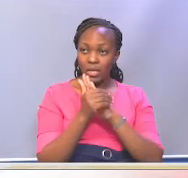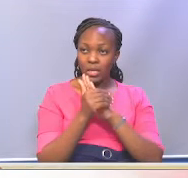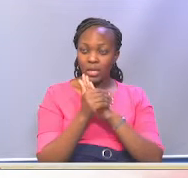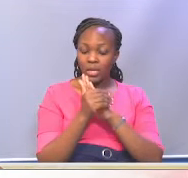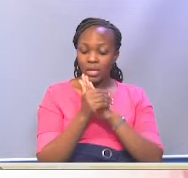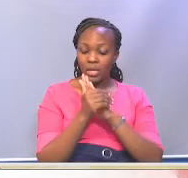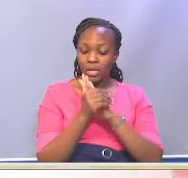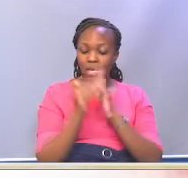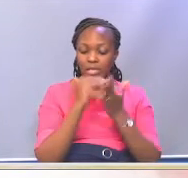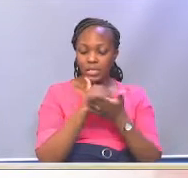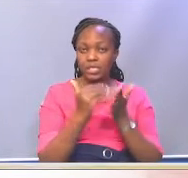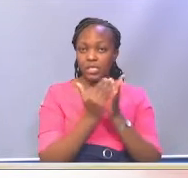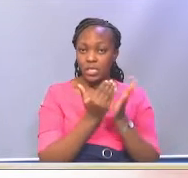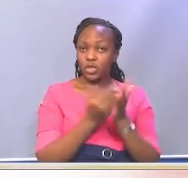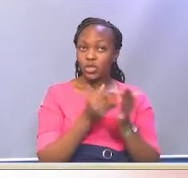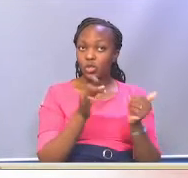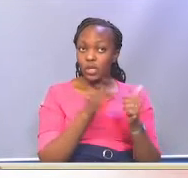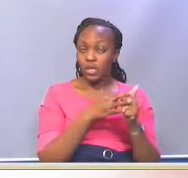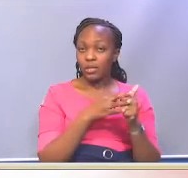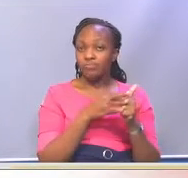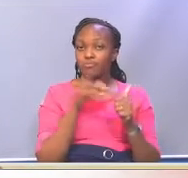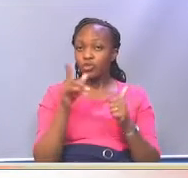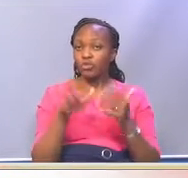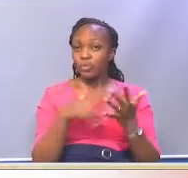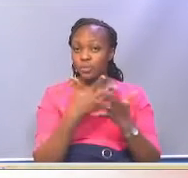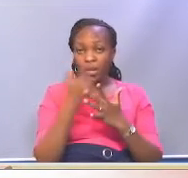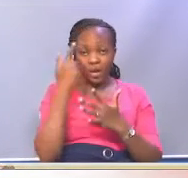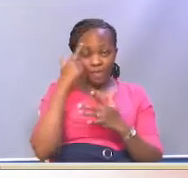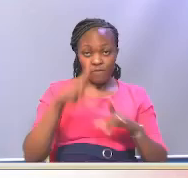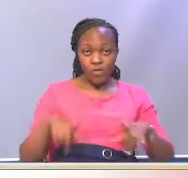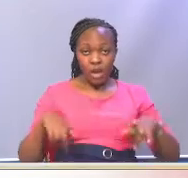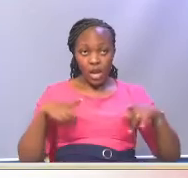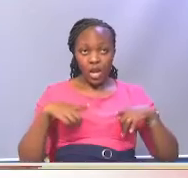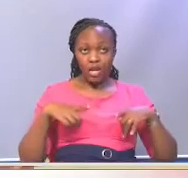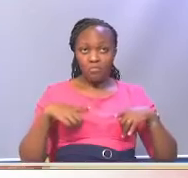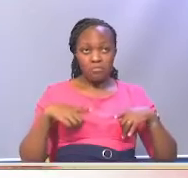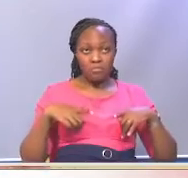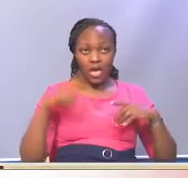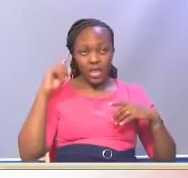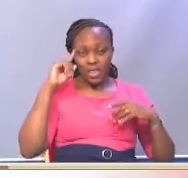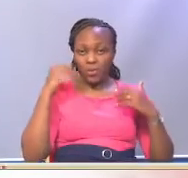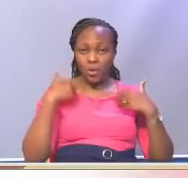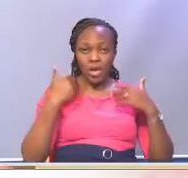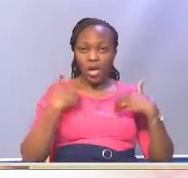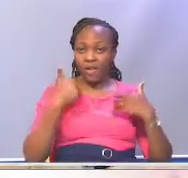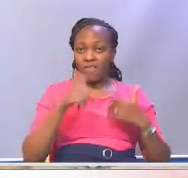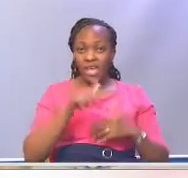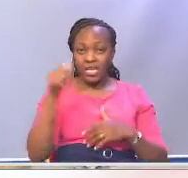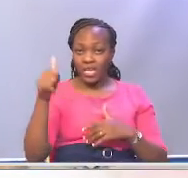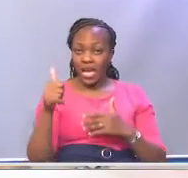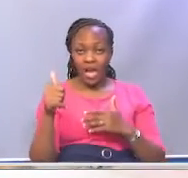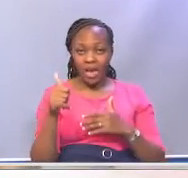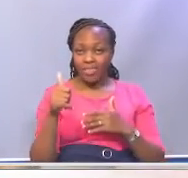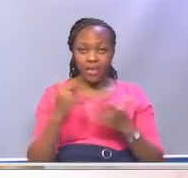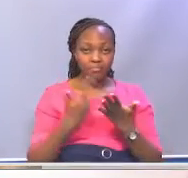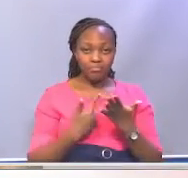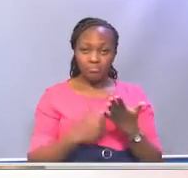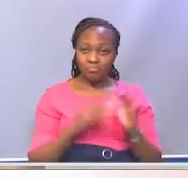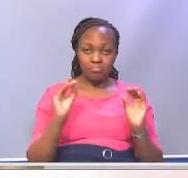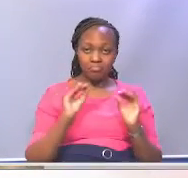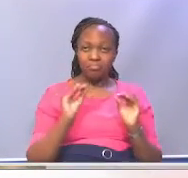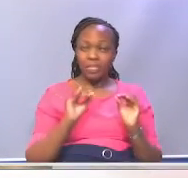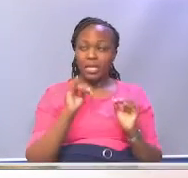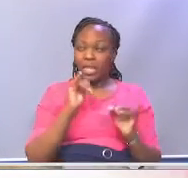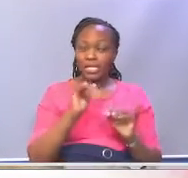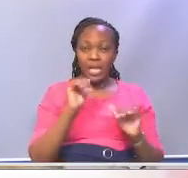the sentence provided is life imprisonment. So I don't think there is any other thing. This is after he was found